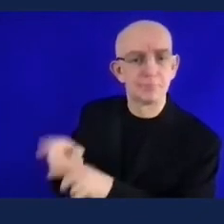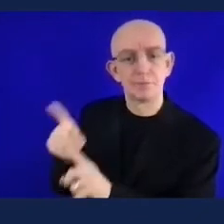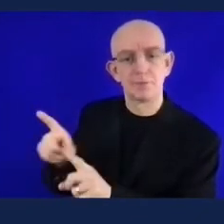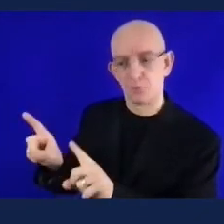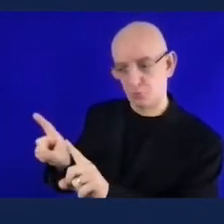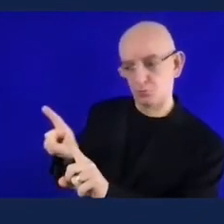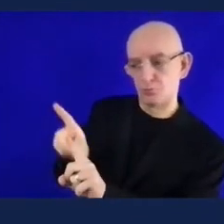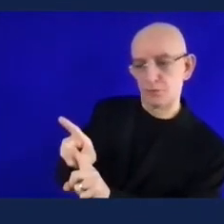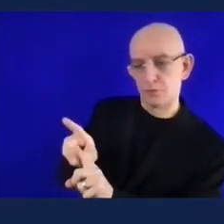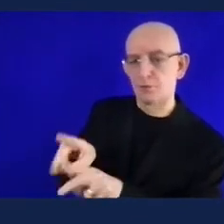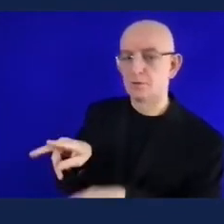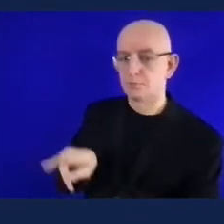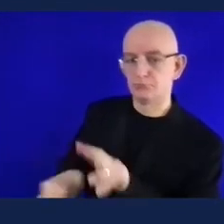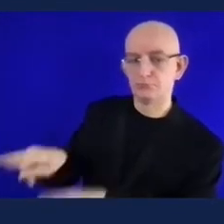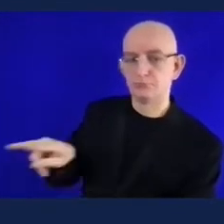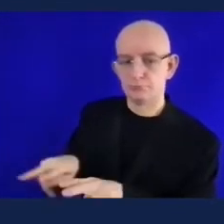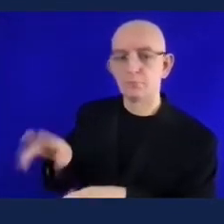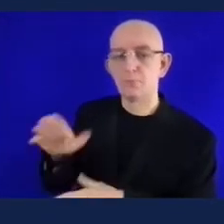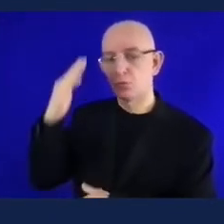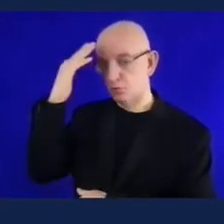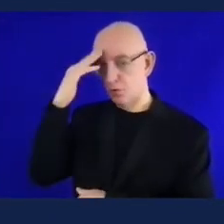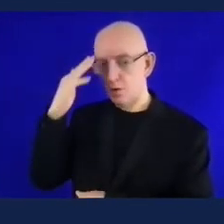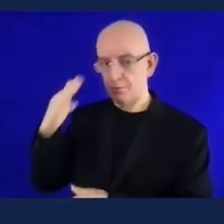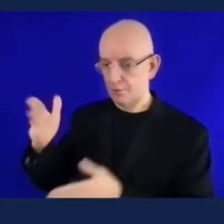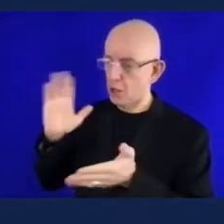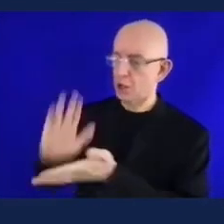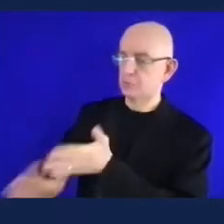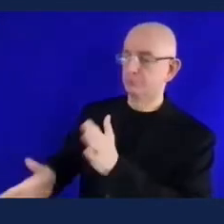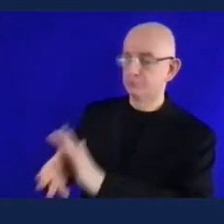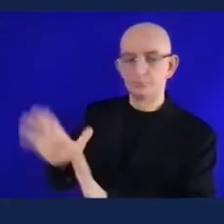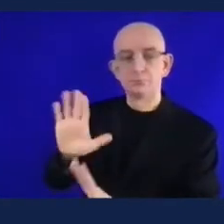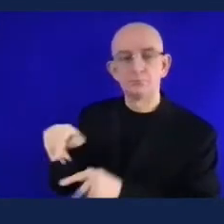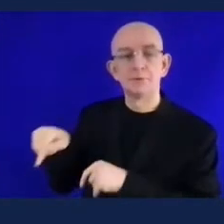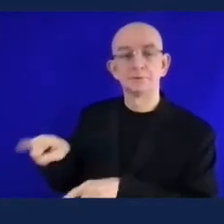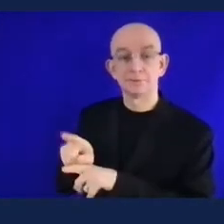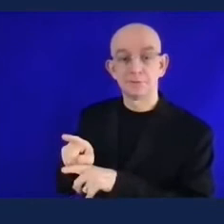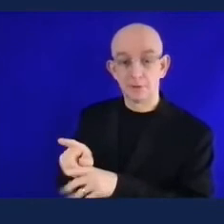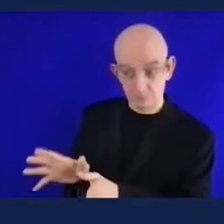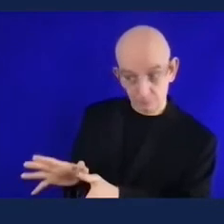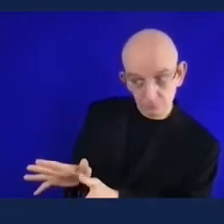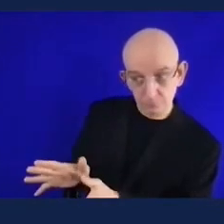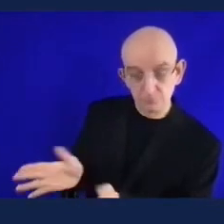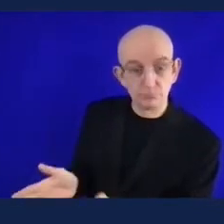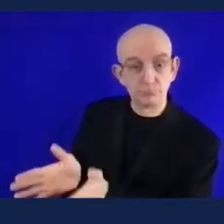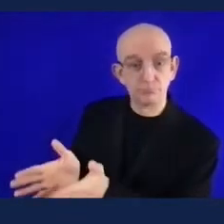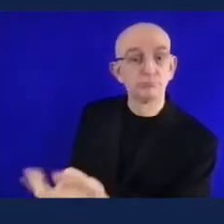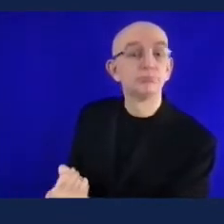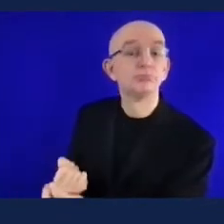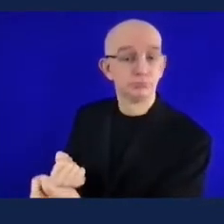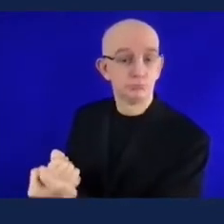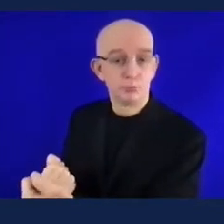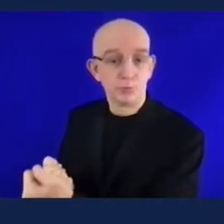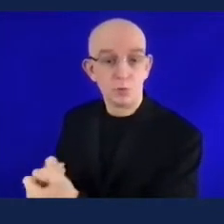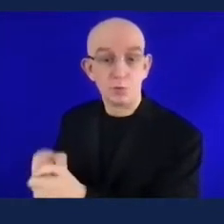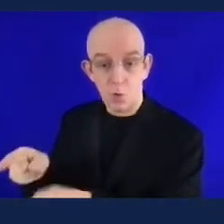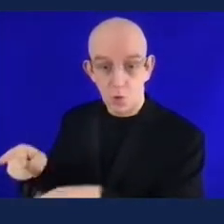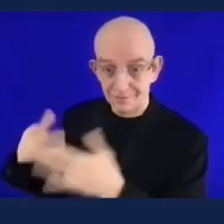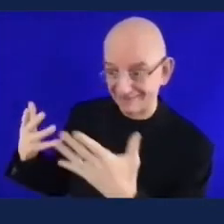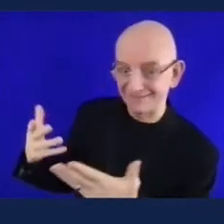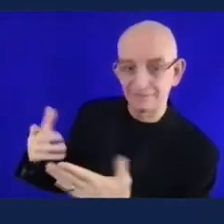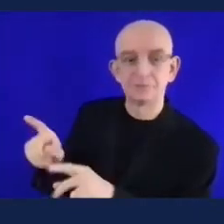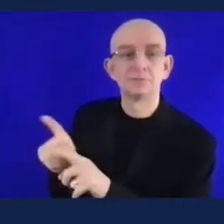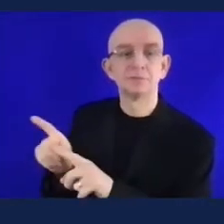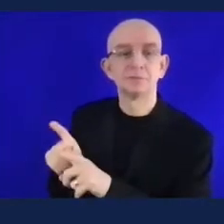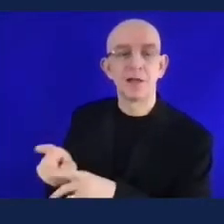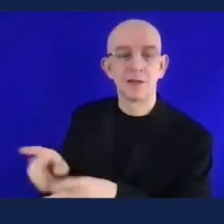so it's not as challenging as it may seem to clubs okay at all um and to be honest they should be linking out to people with dementia